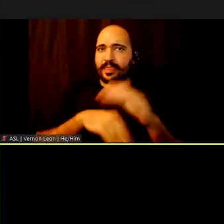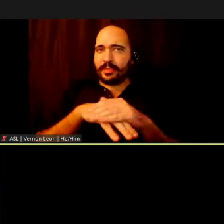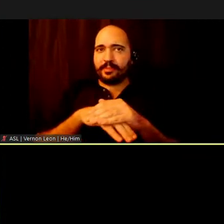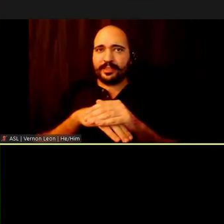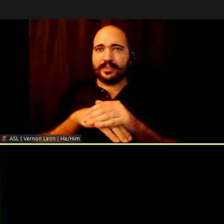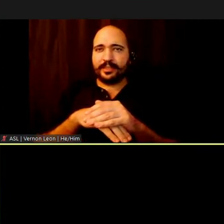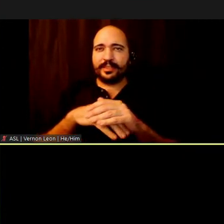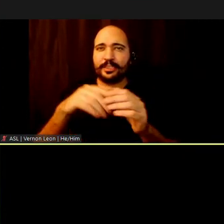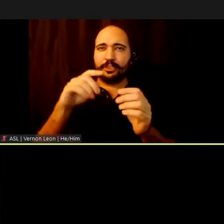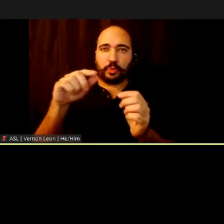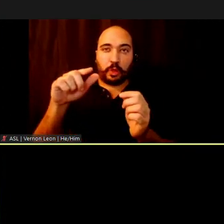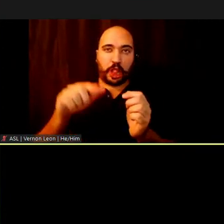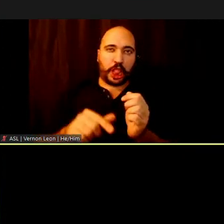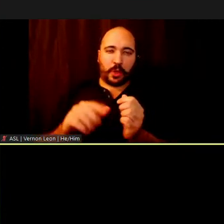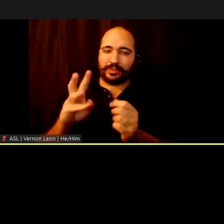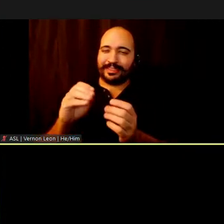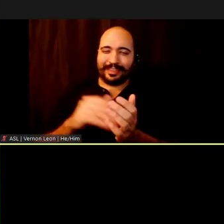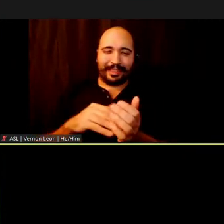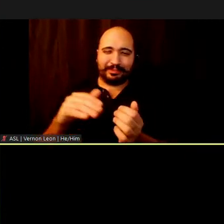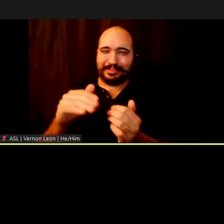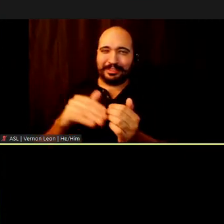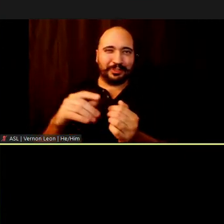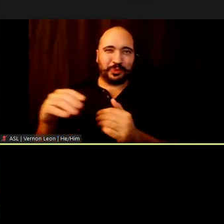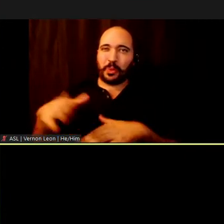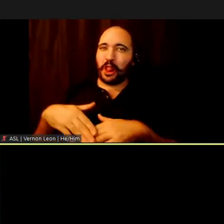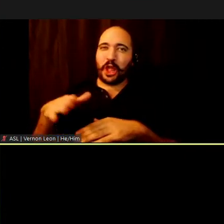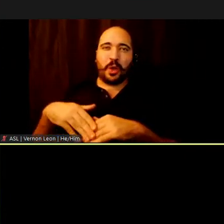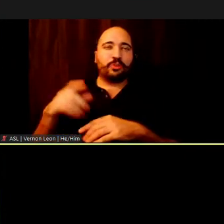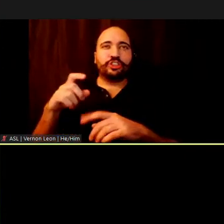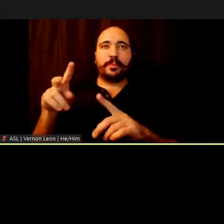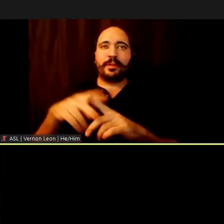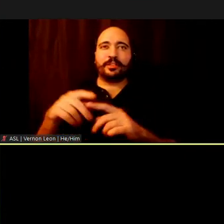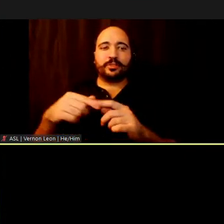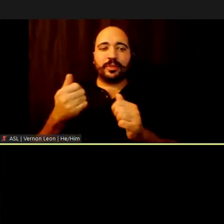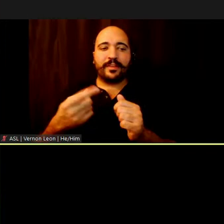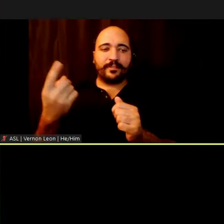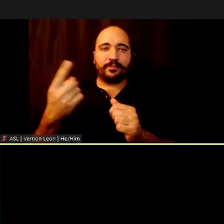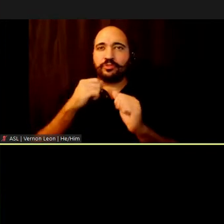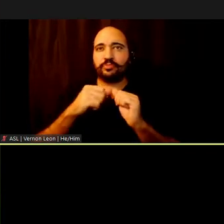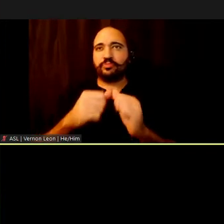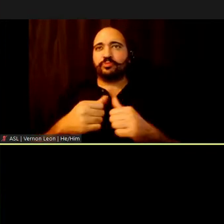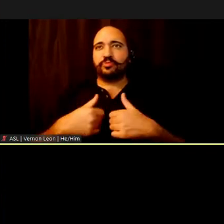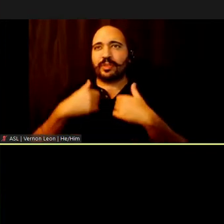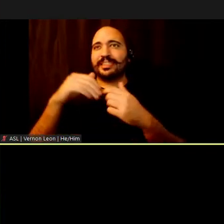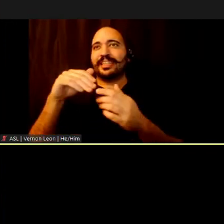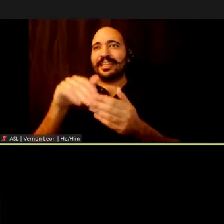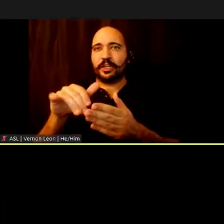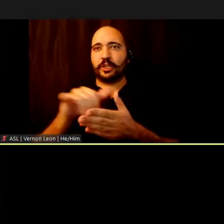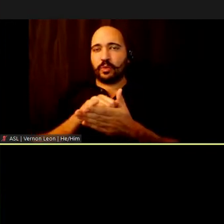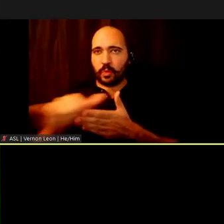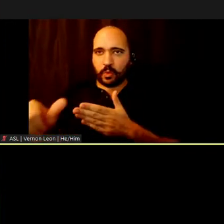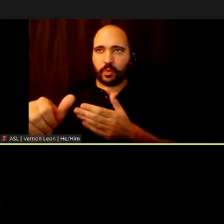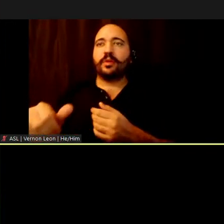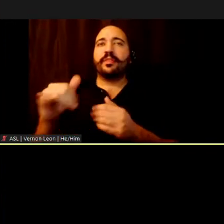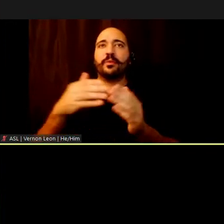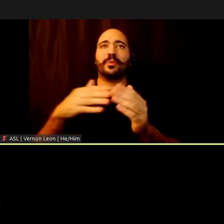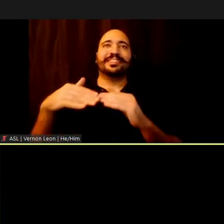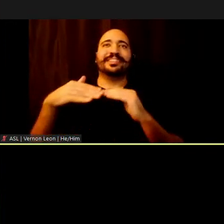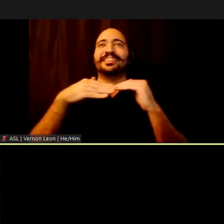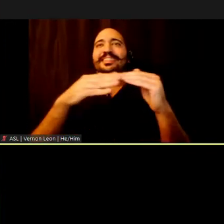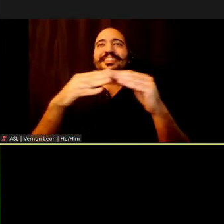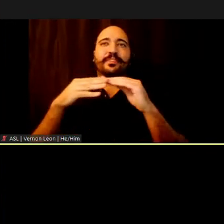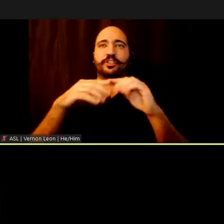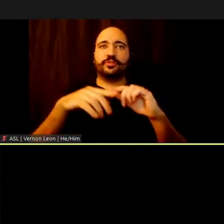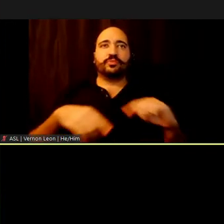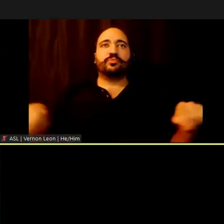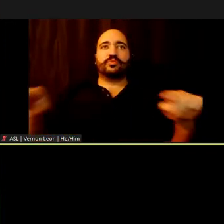too low. I think it should be applied to everyone whose permanent residence is in New York. And that way, it's evenly distributed